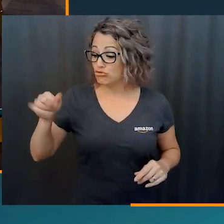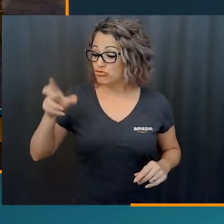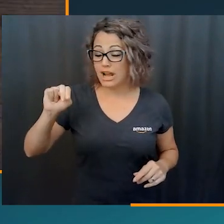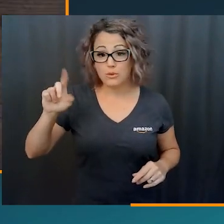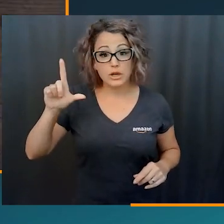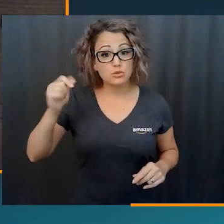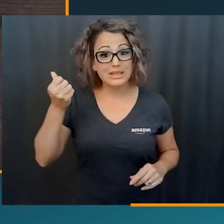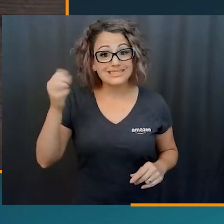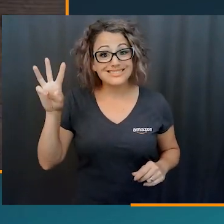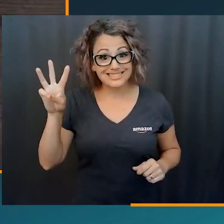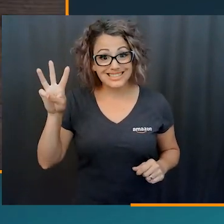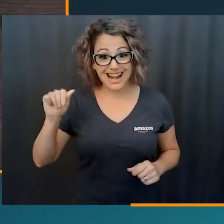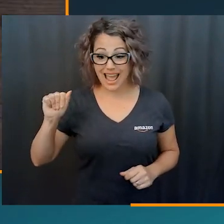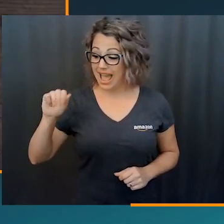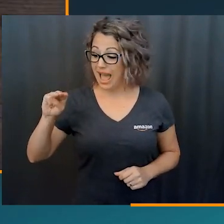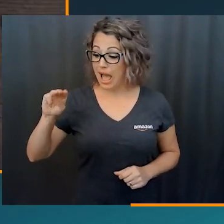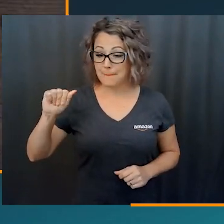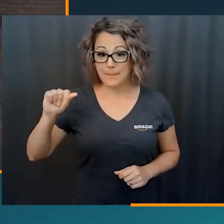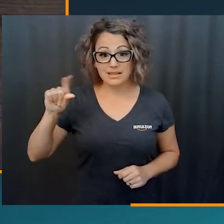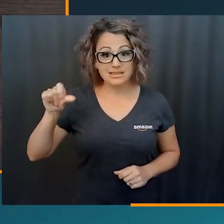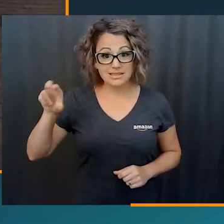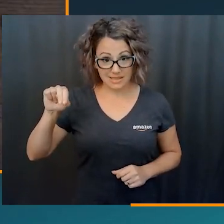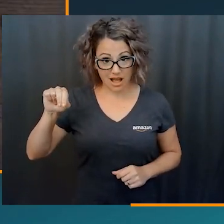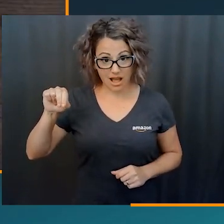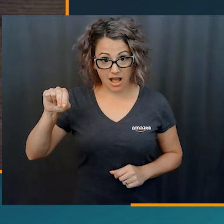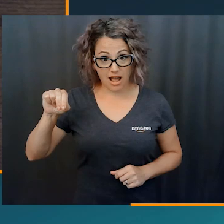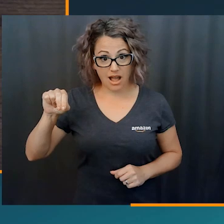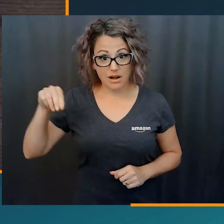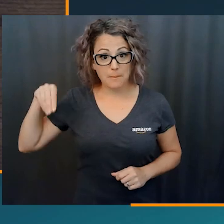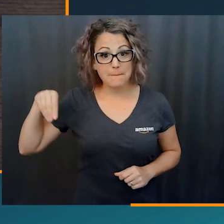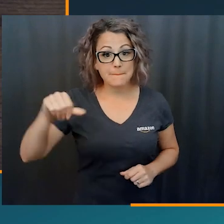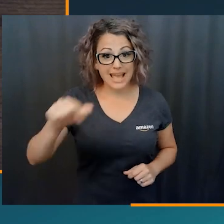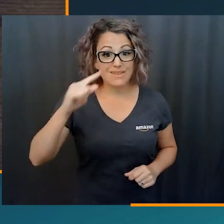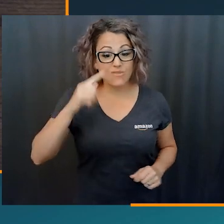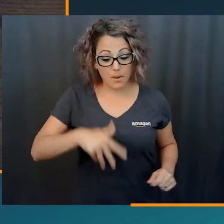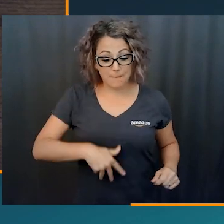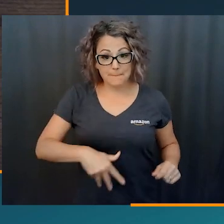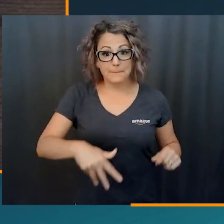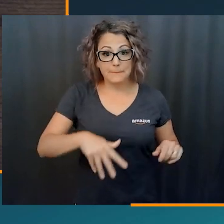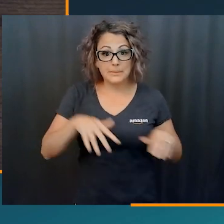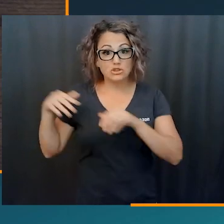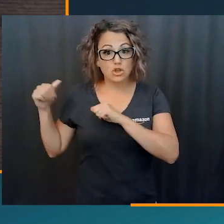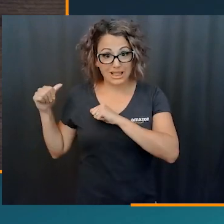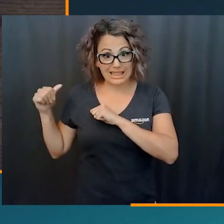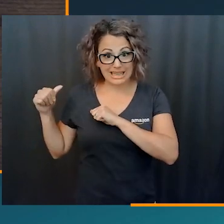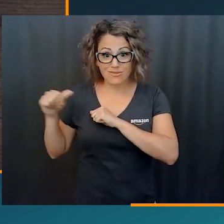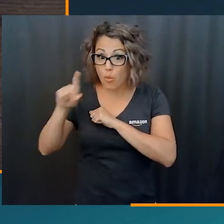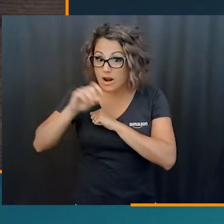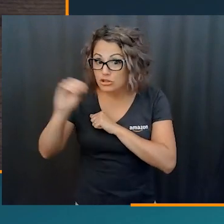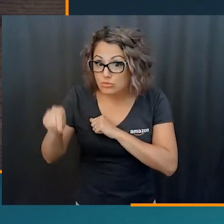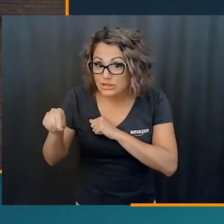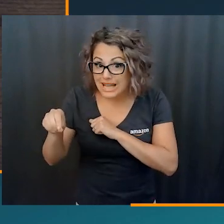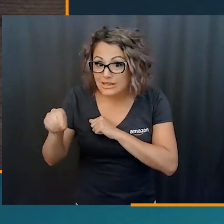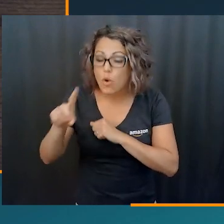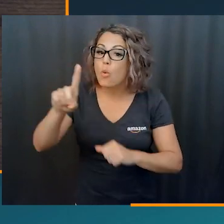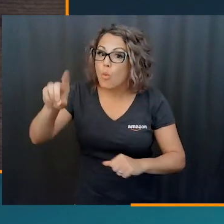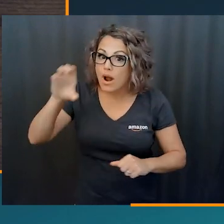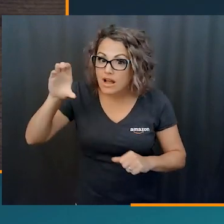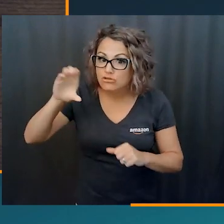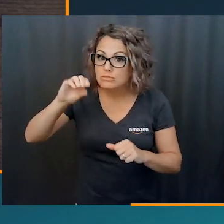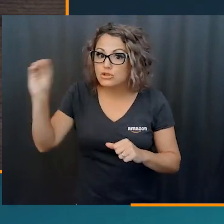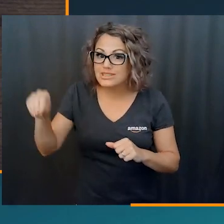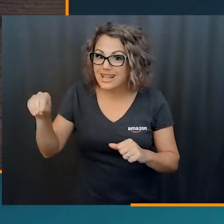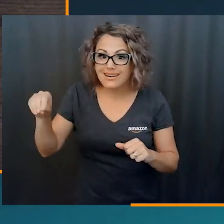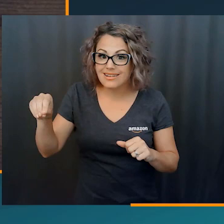the benefits, right? So, um, in January of 2016, um, Amazon actually started, um, to pay for maternity leave,